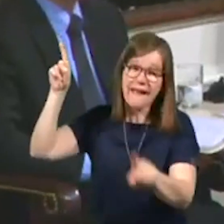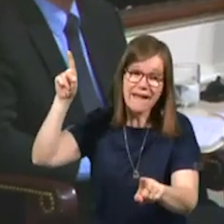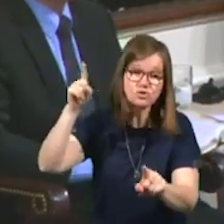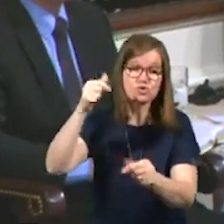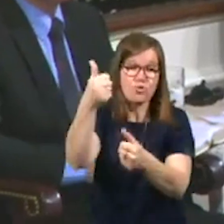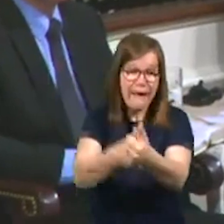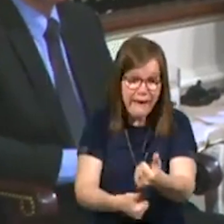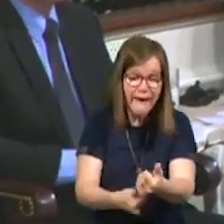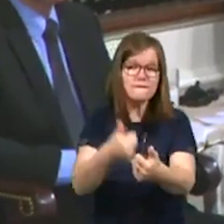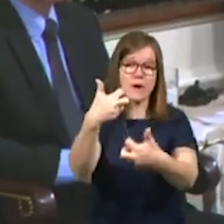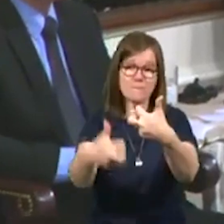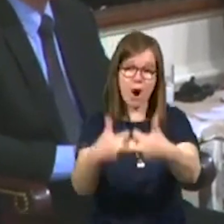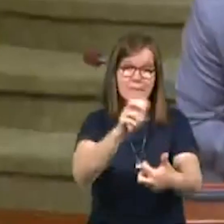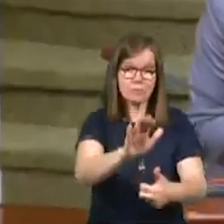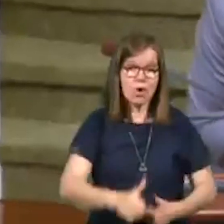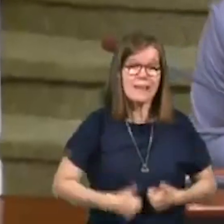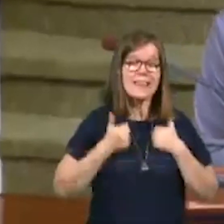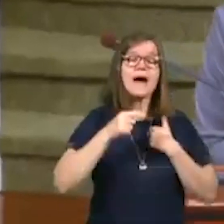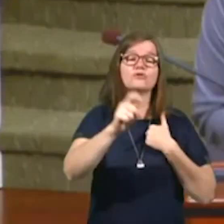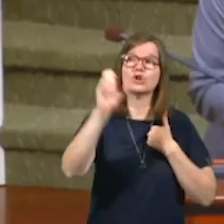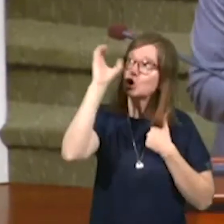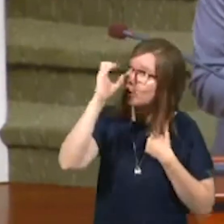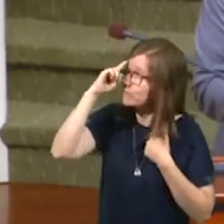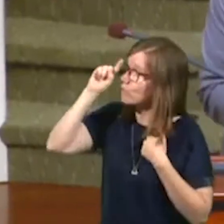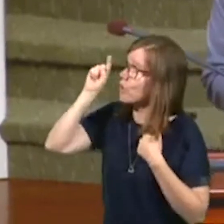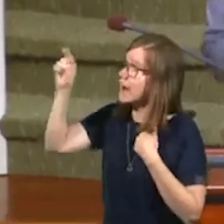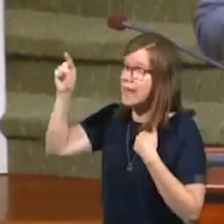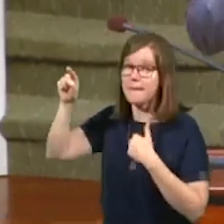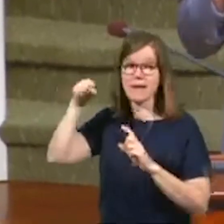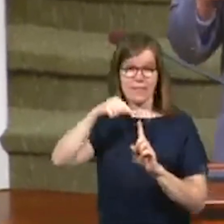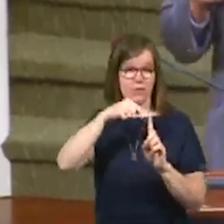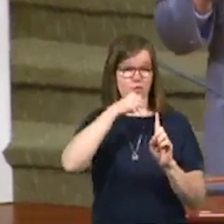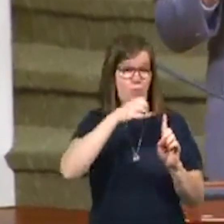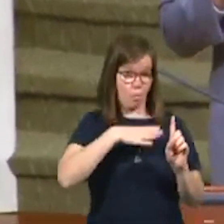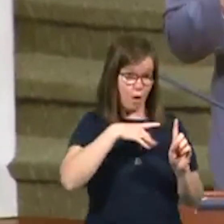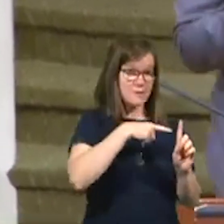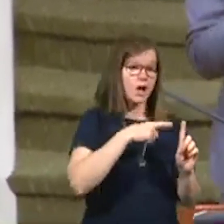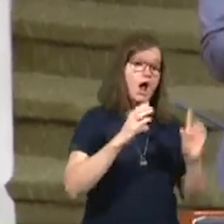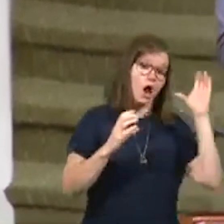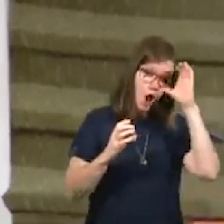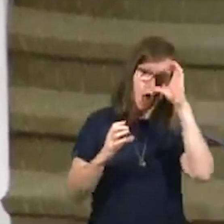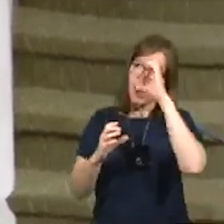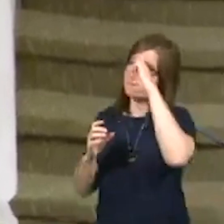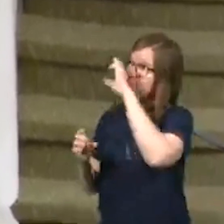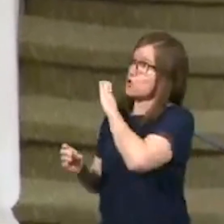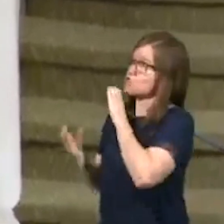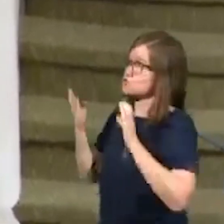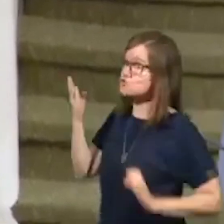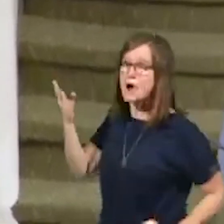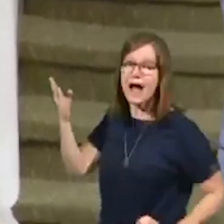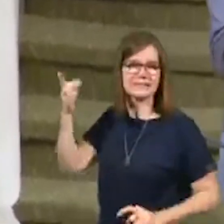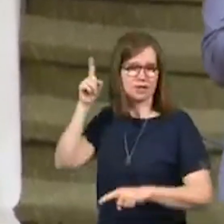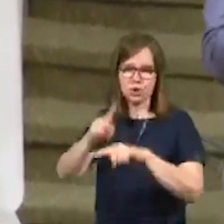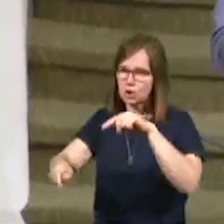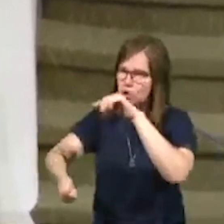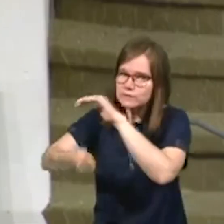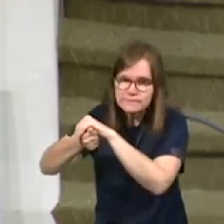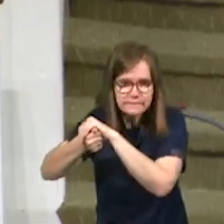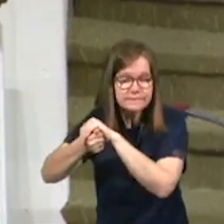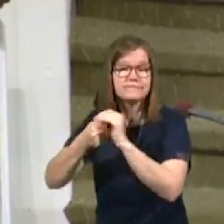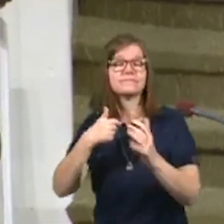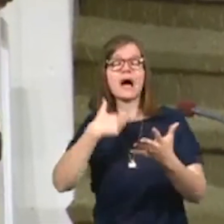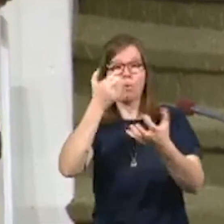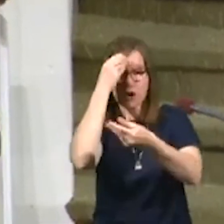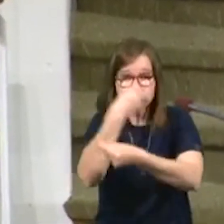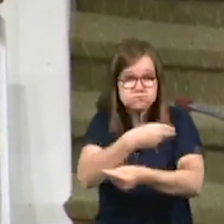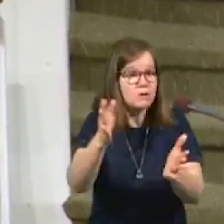problem in your life. You need to start looking for him. This woman was looking for Christ and he couldn't get away. And I want you to